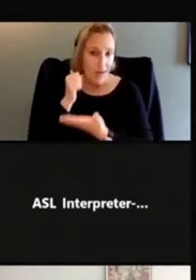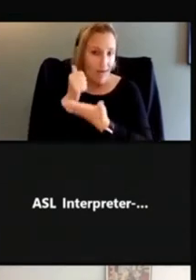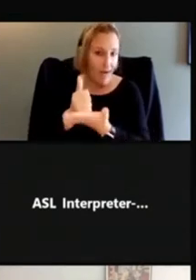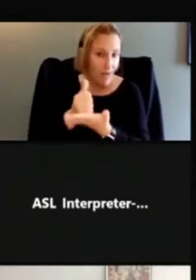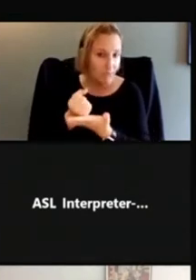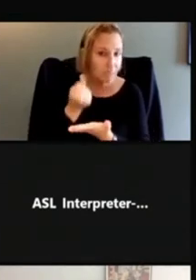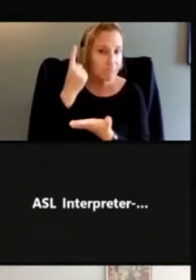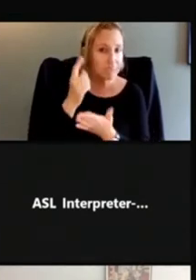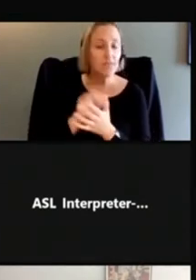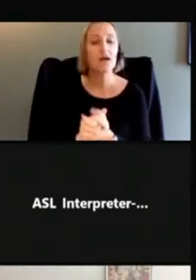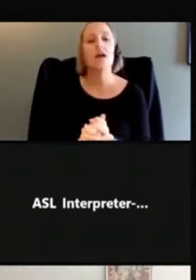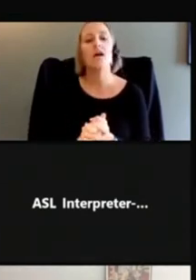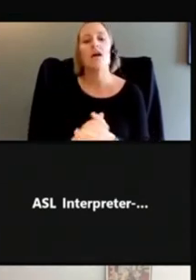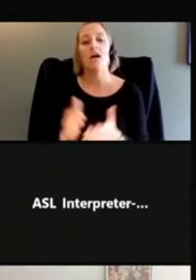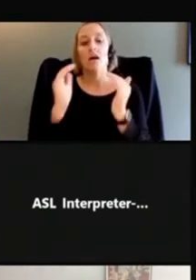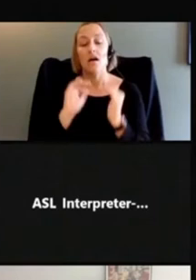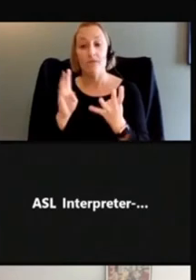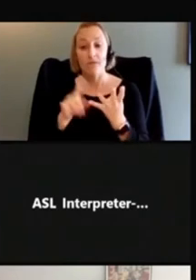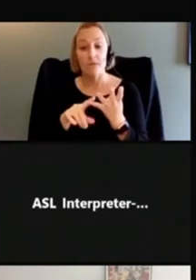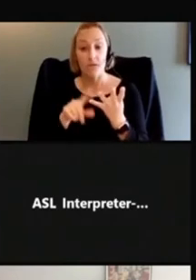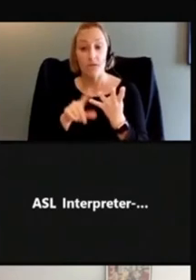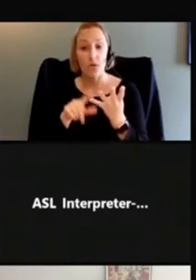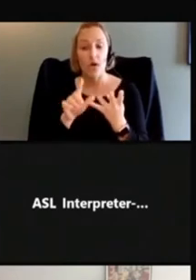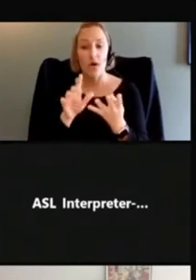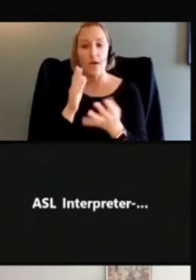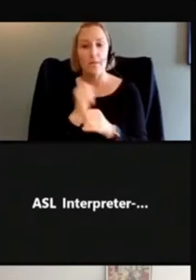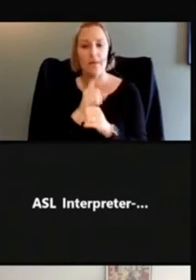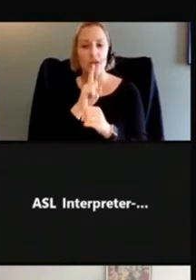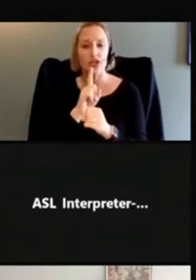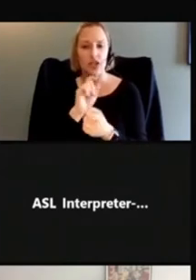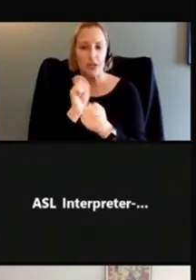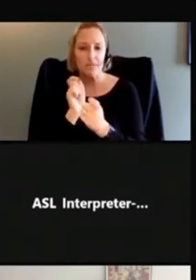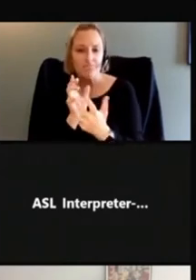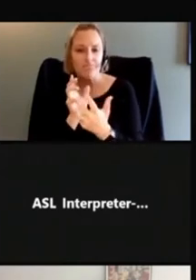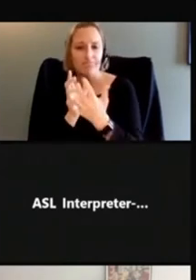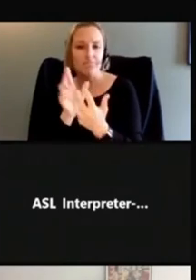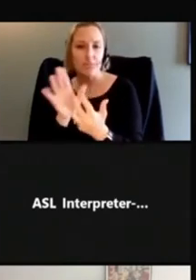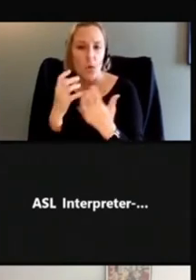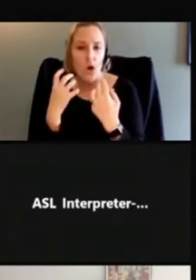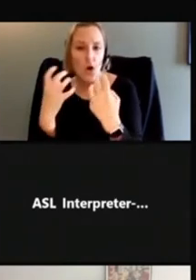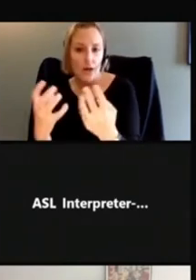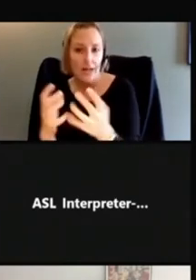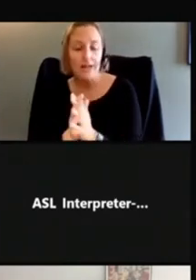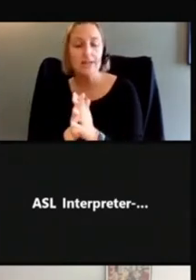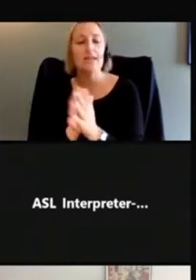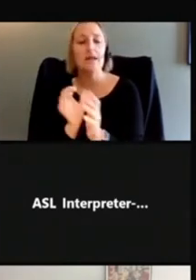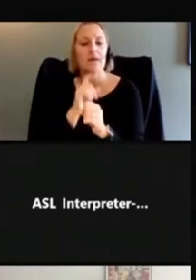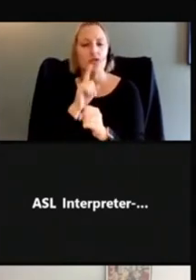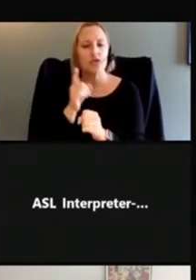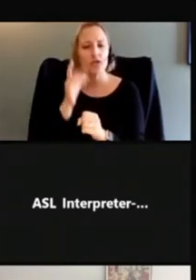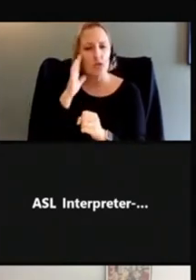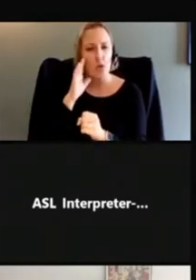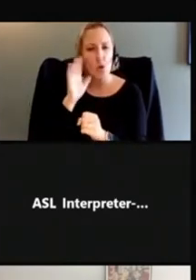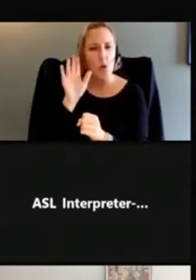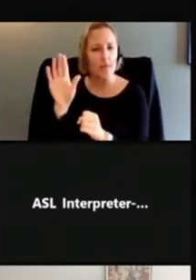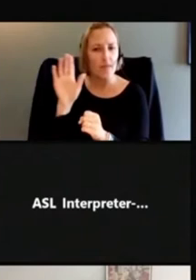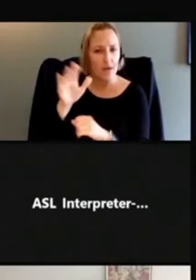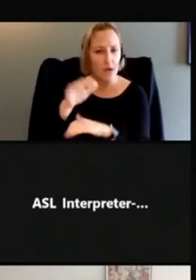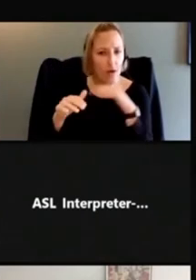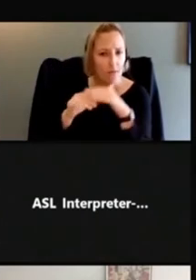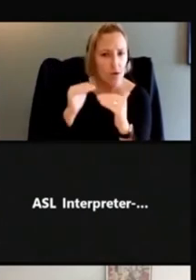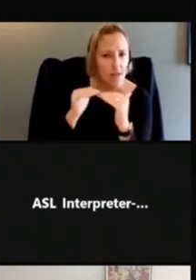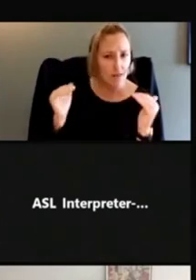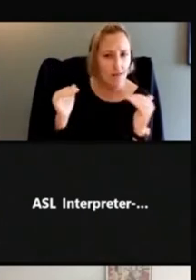And then finally, four is to tailor to your audience. So just making sure that you know what they're comfortable with and